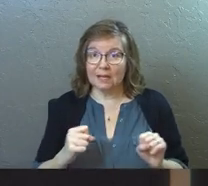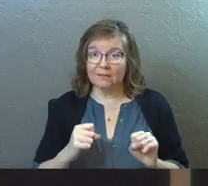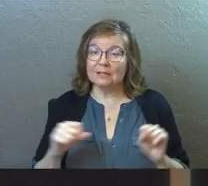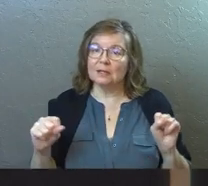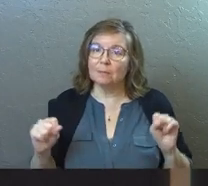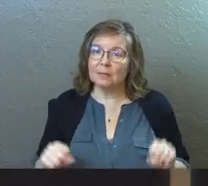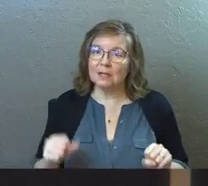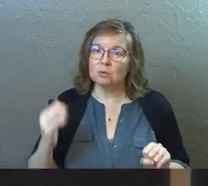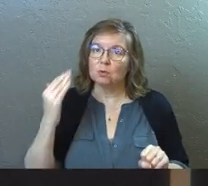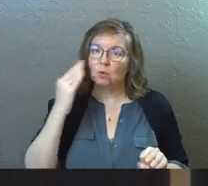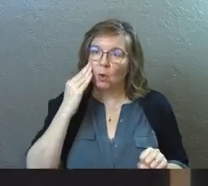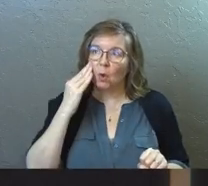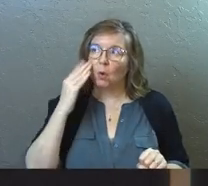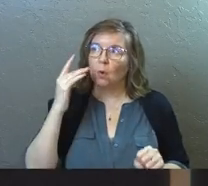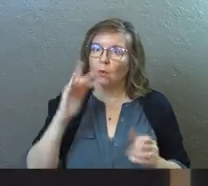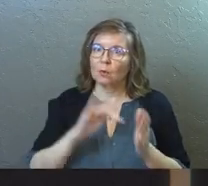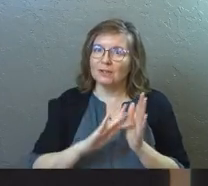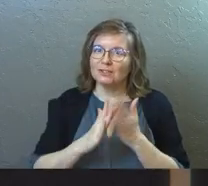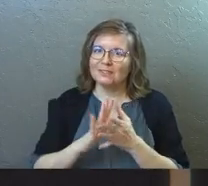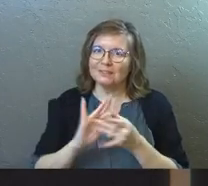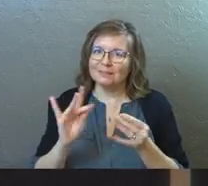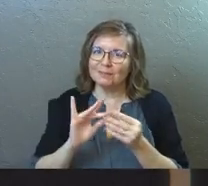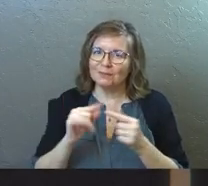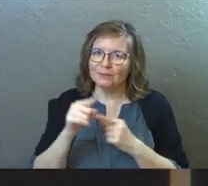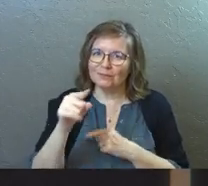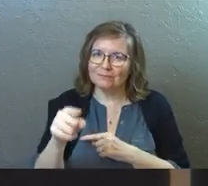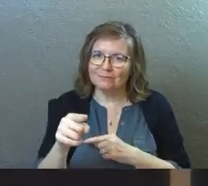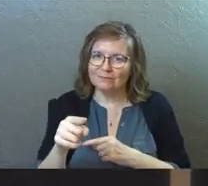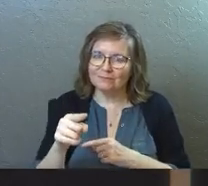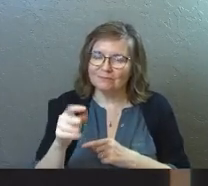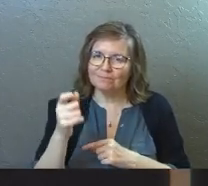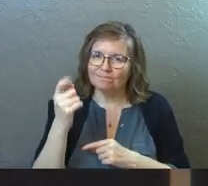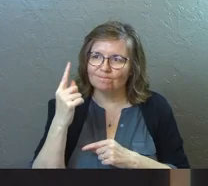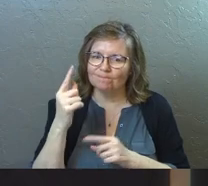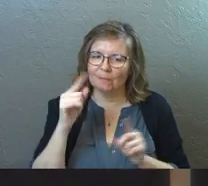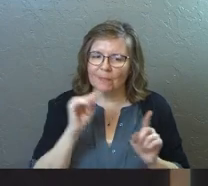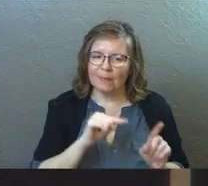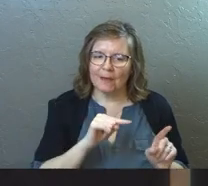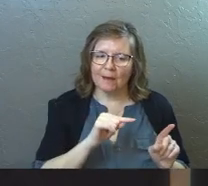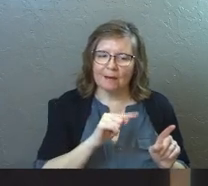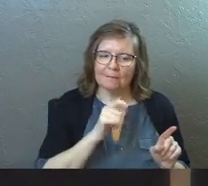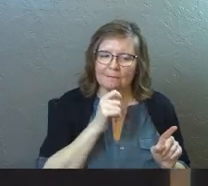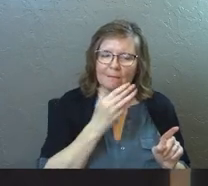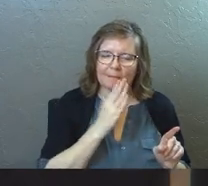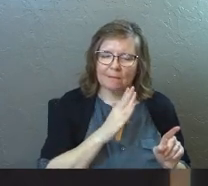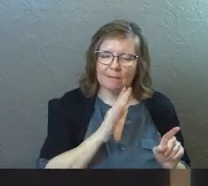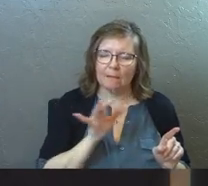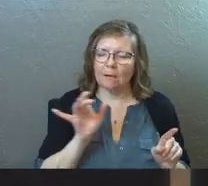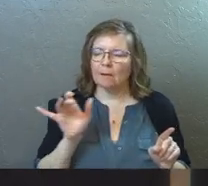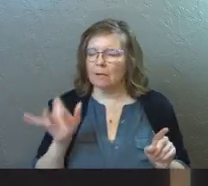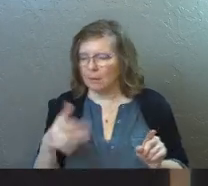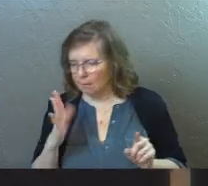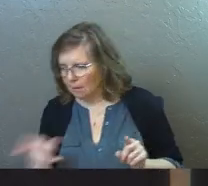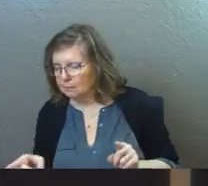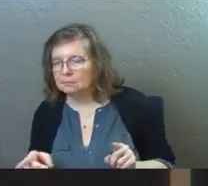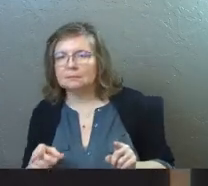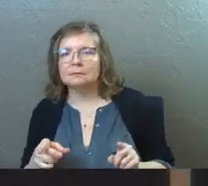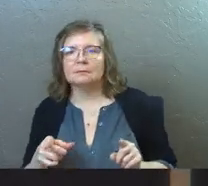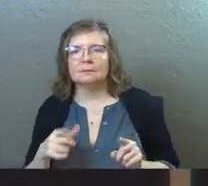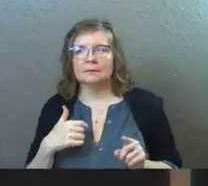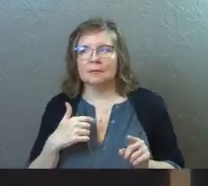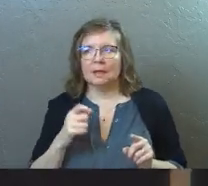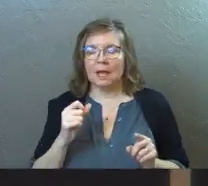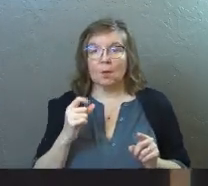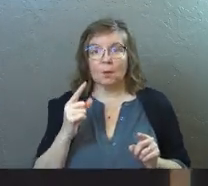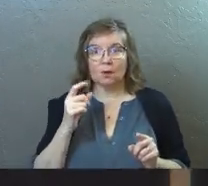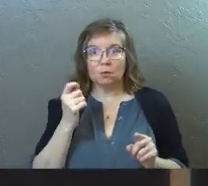is an ability to know the voice of Jesus Christ. And there's something about you that when you hear the voice of Jesus, when you hear the words of Jesus, you get a little